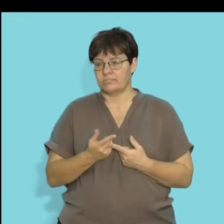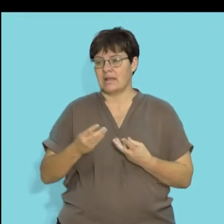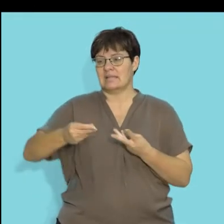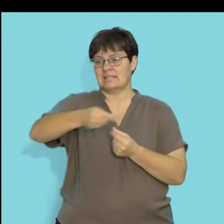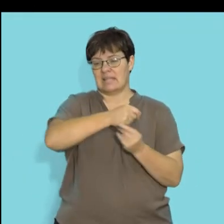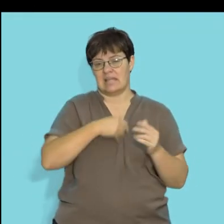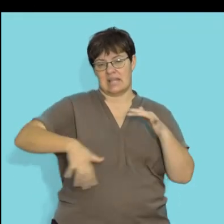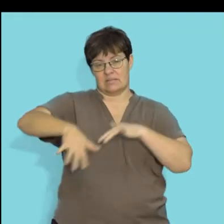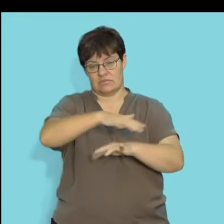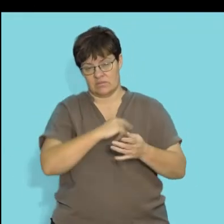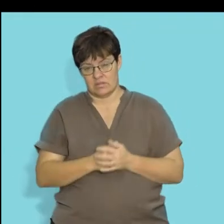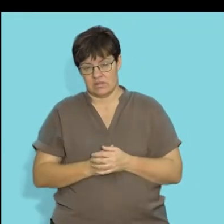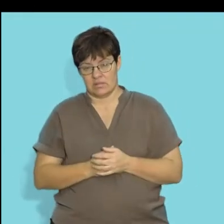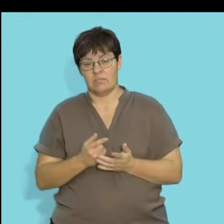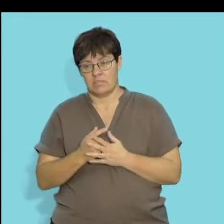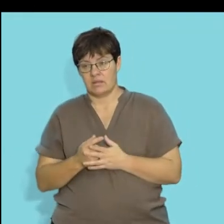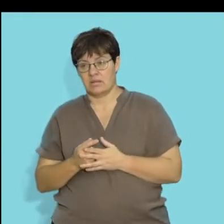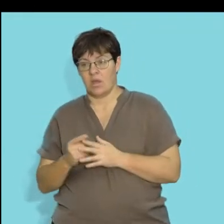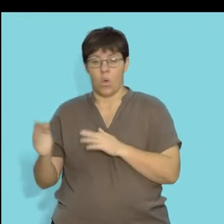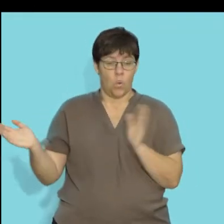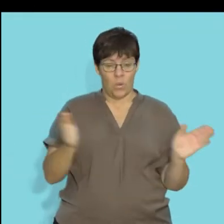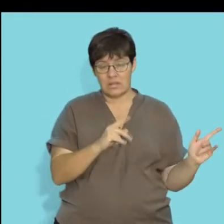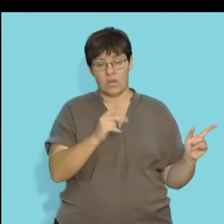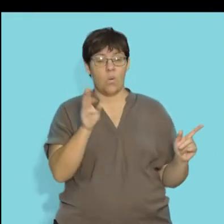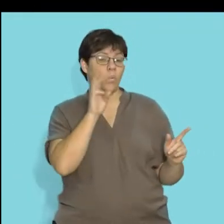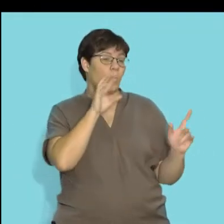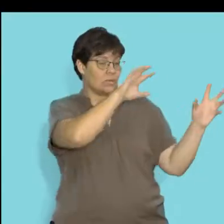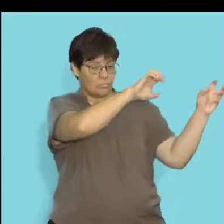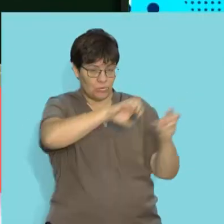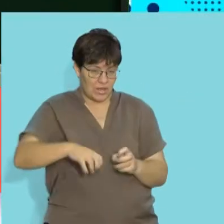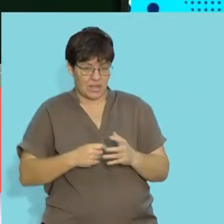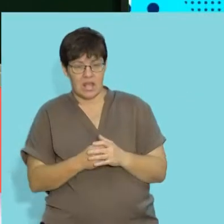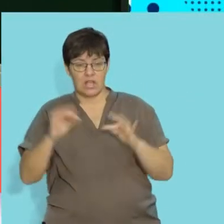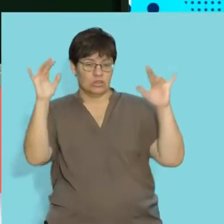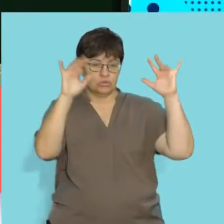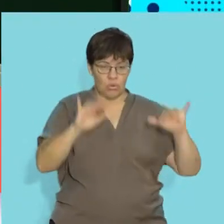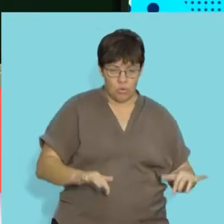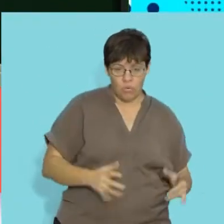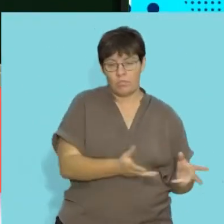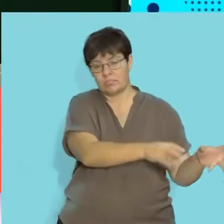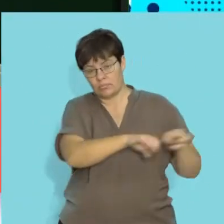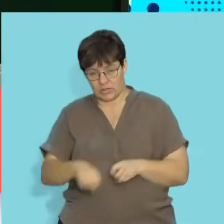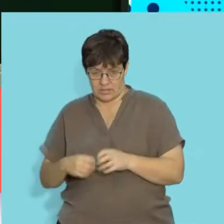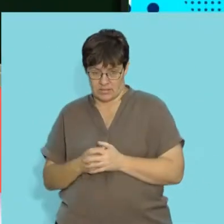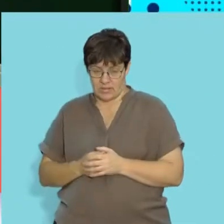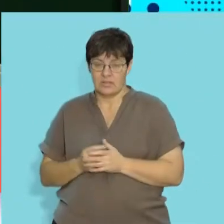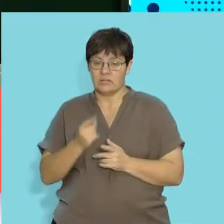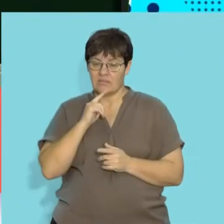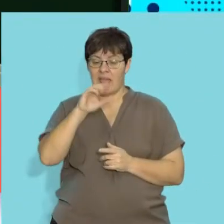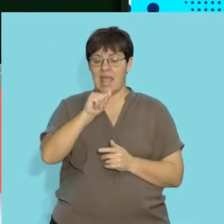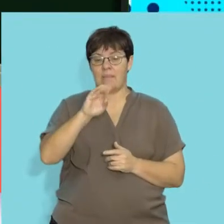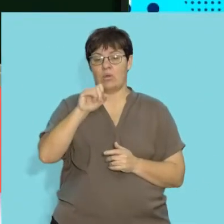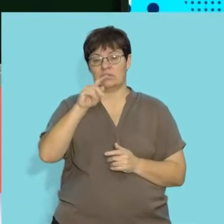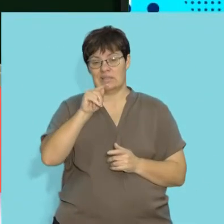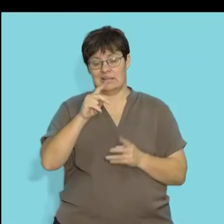the atmosphere. So wind often carries the rain. It carries some of the snow and so it plays a significant distribution of some of the other